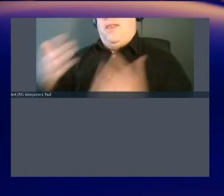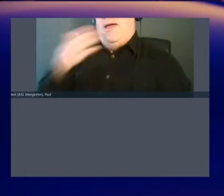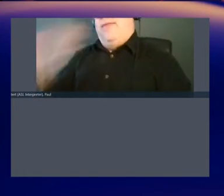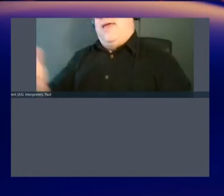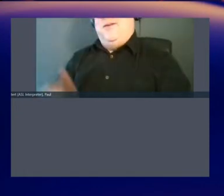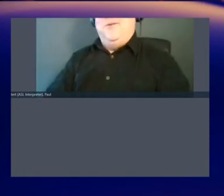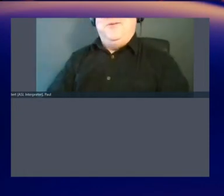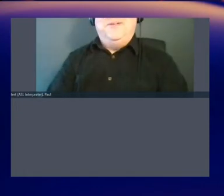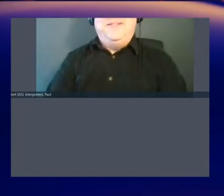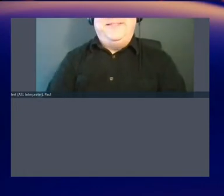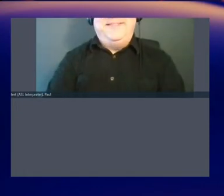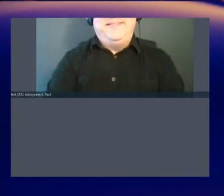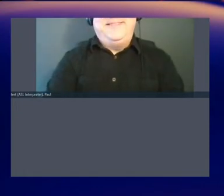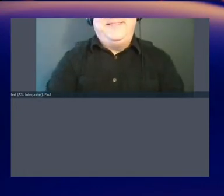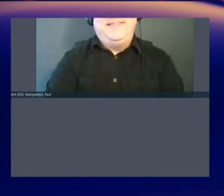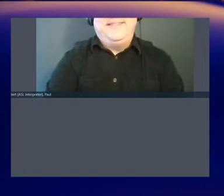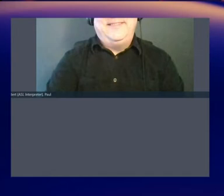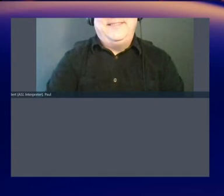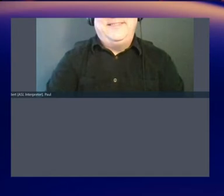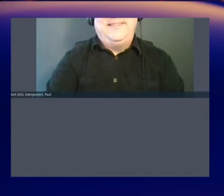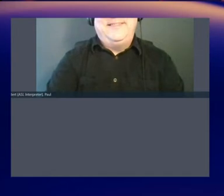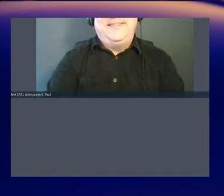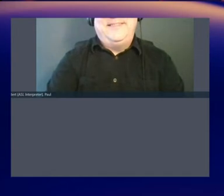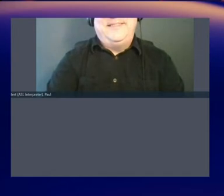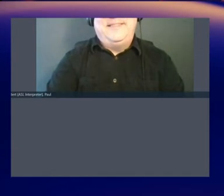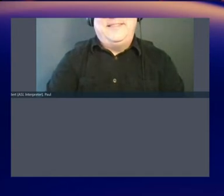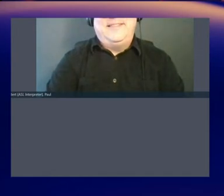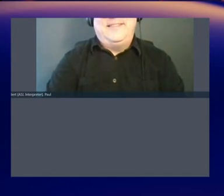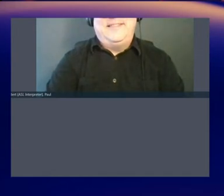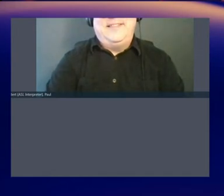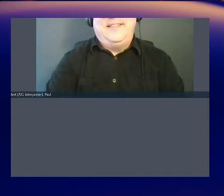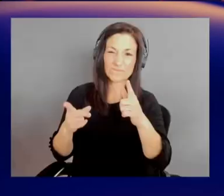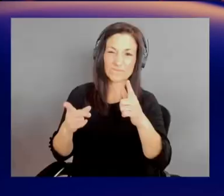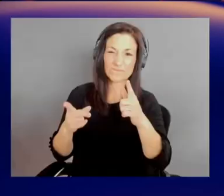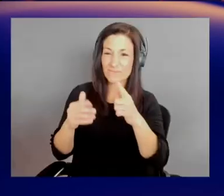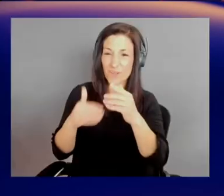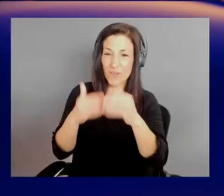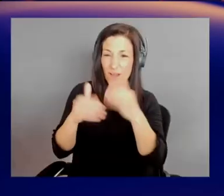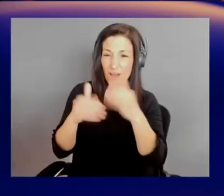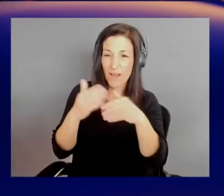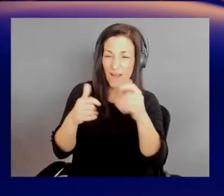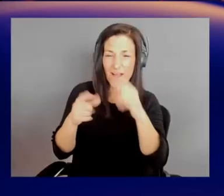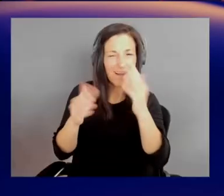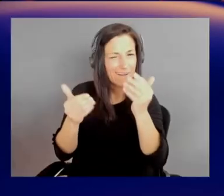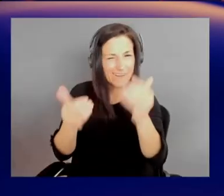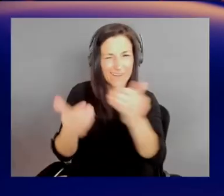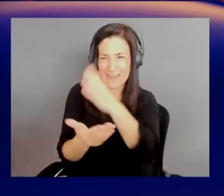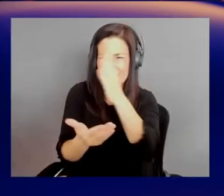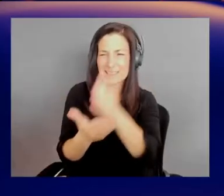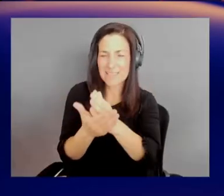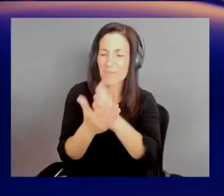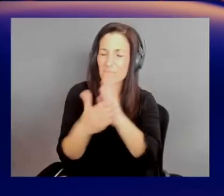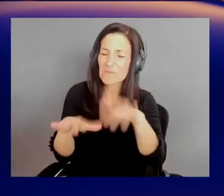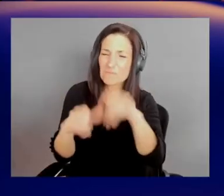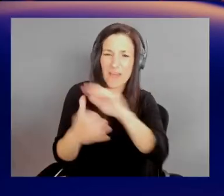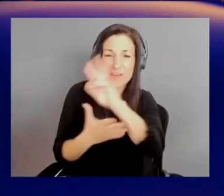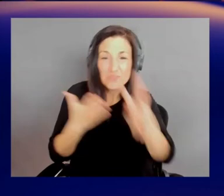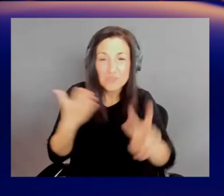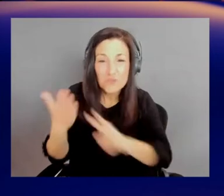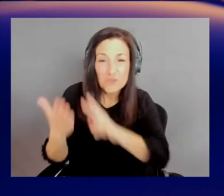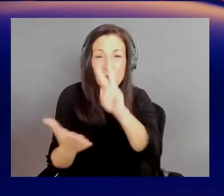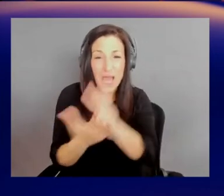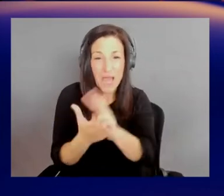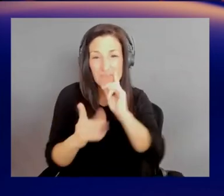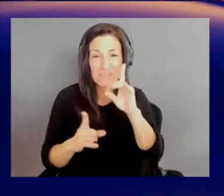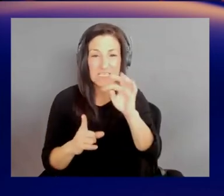So you can say, I would actually stop because it'll take you roughly two hours to list this data set. There are about 11.3 million unique experiments